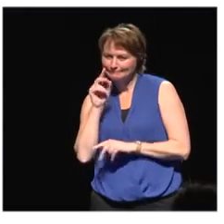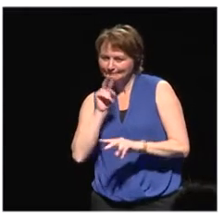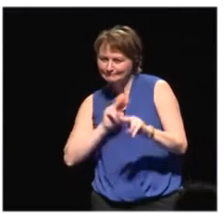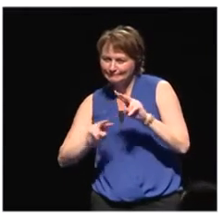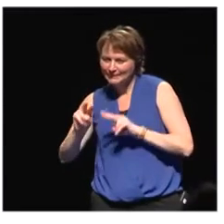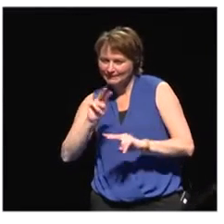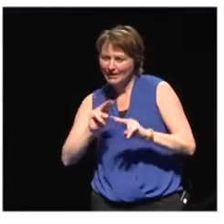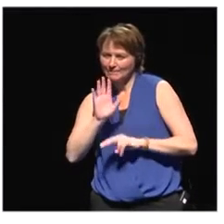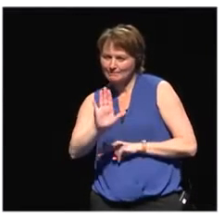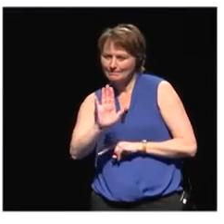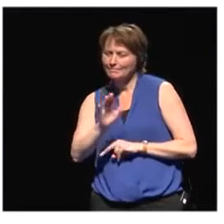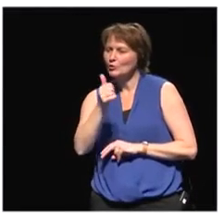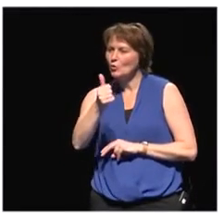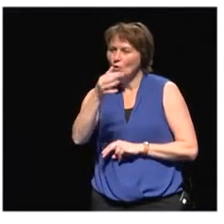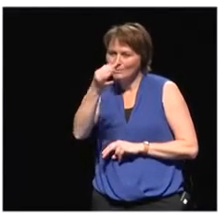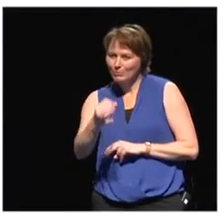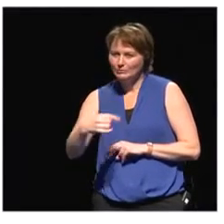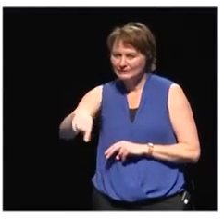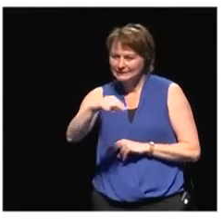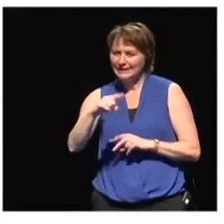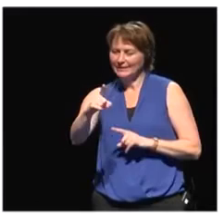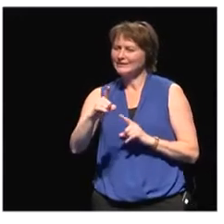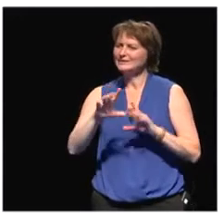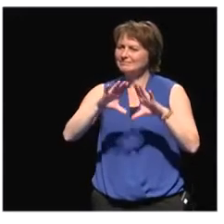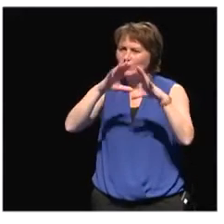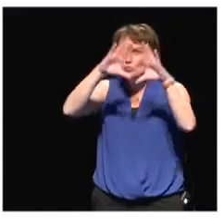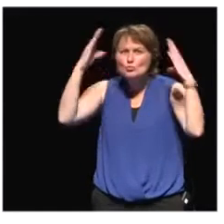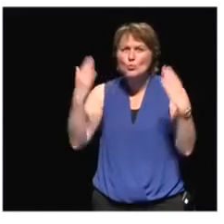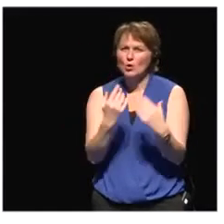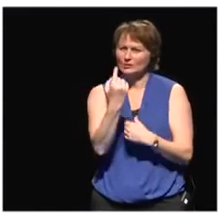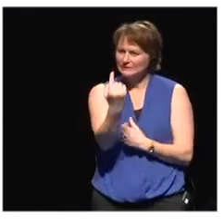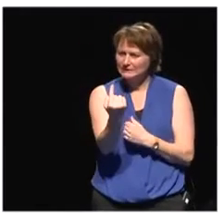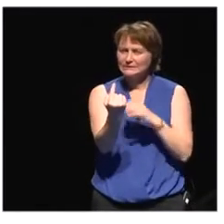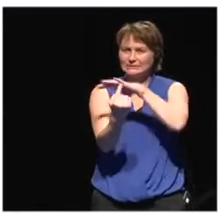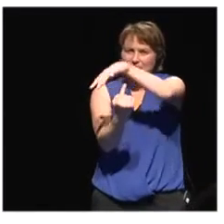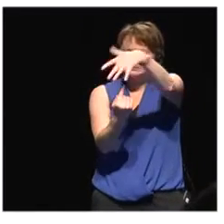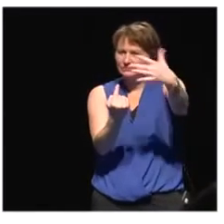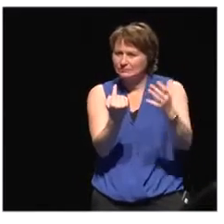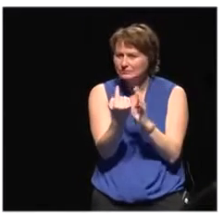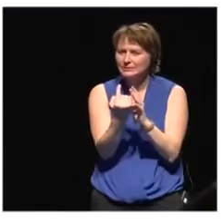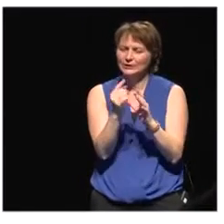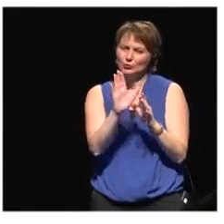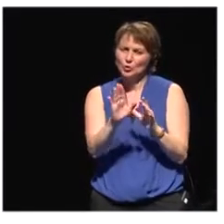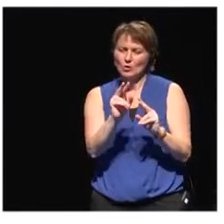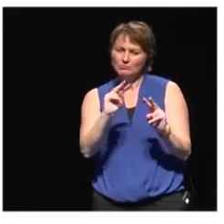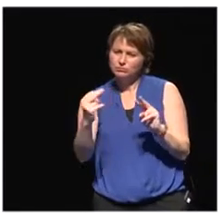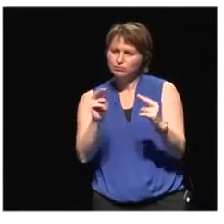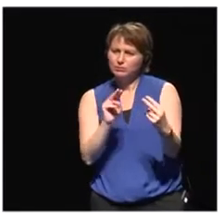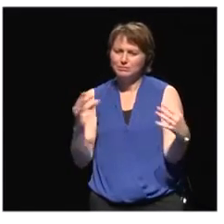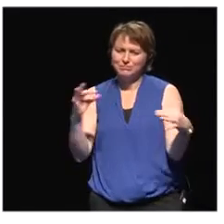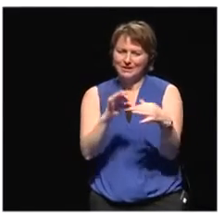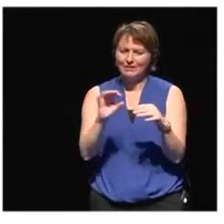position in this world, your identity in this world, and how it's linked to other people. Because